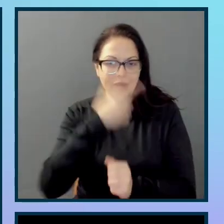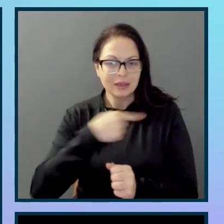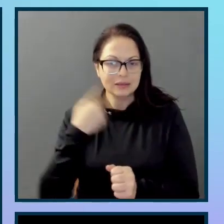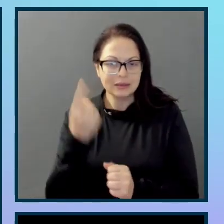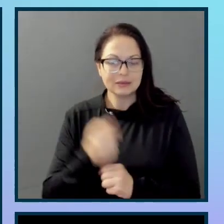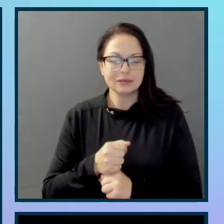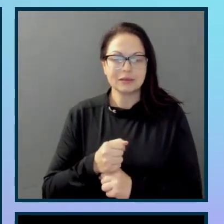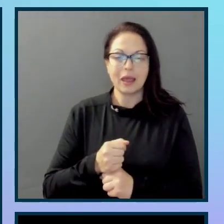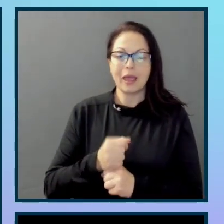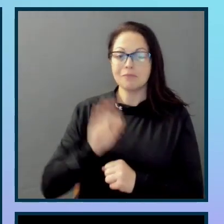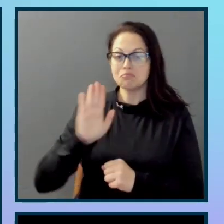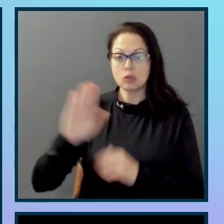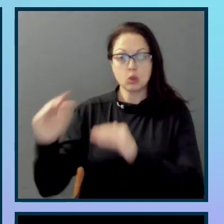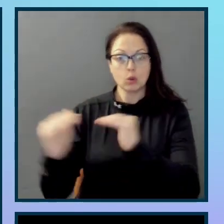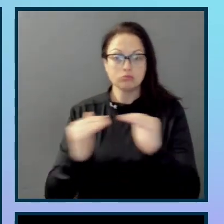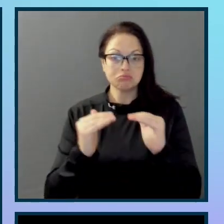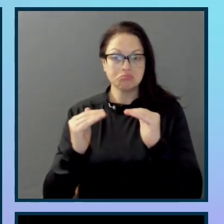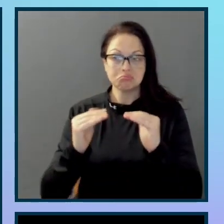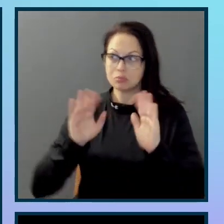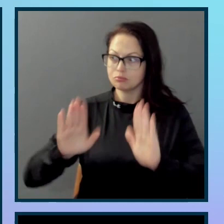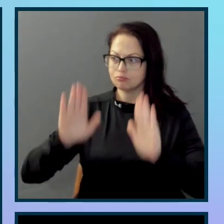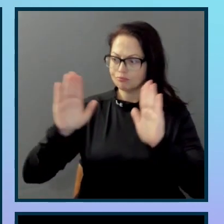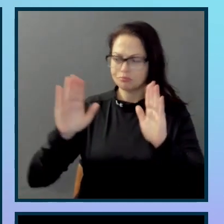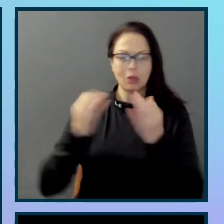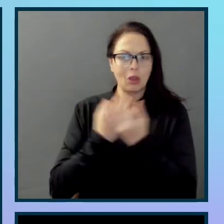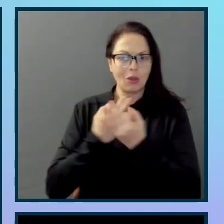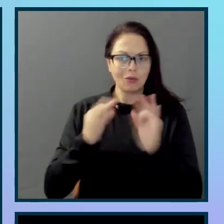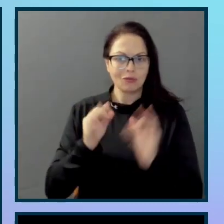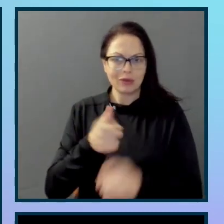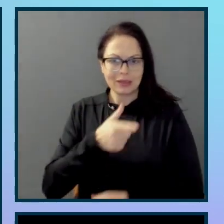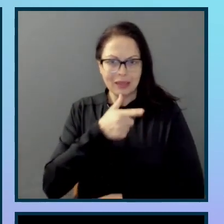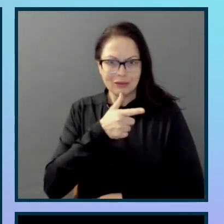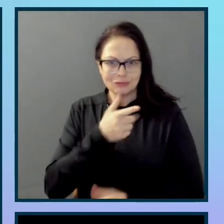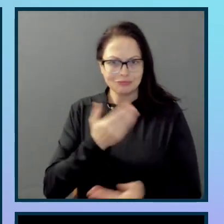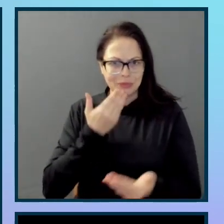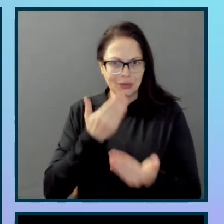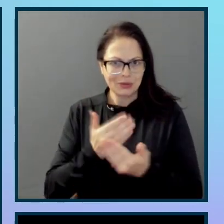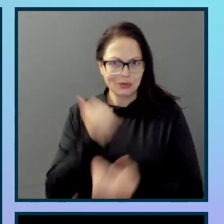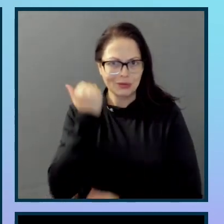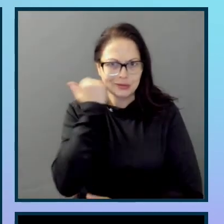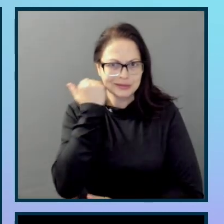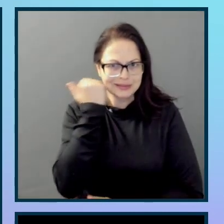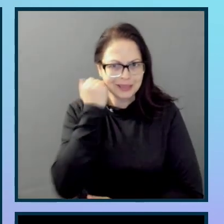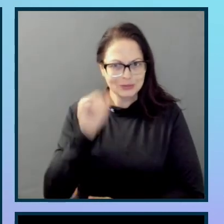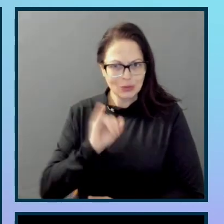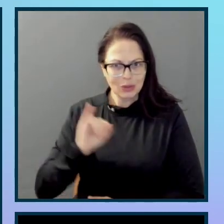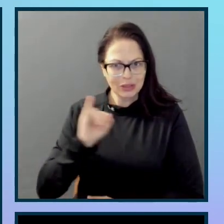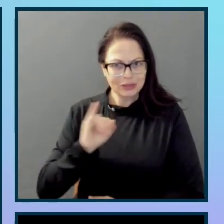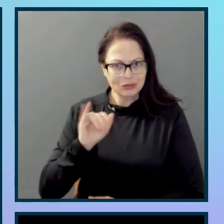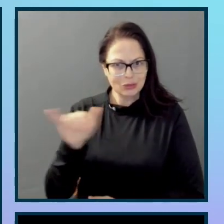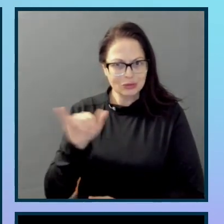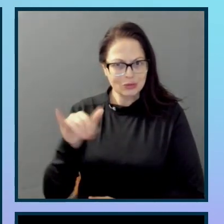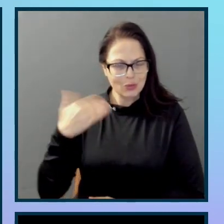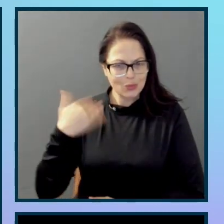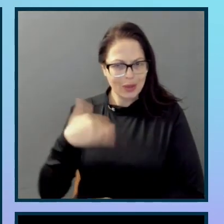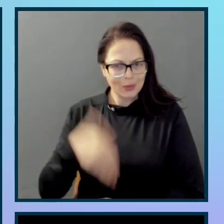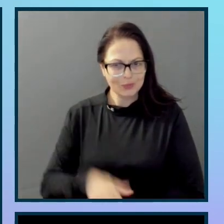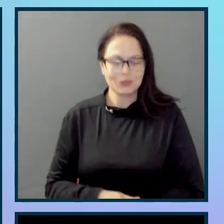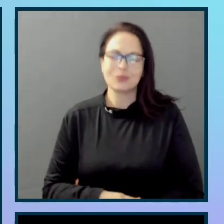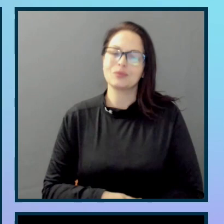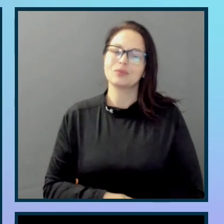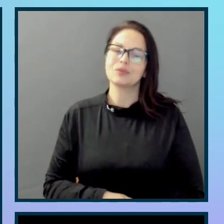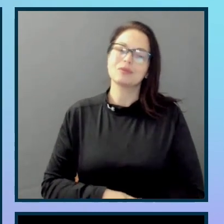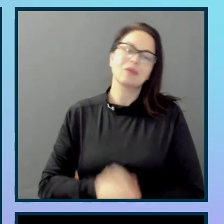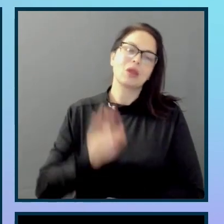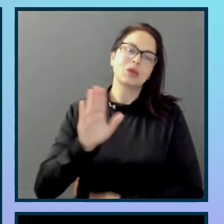seem great. There's free lunch and the dental plan is amazing. You're kind of hoping things are going to be pretty